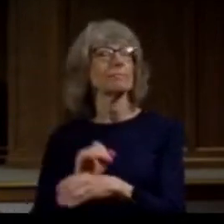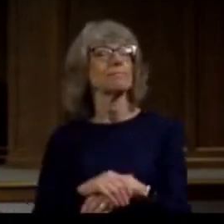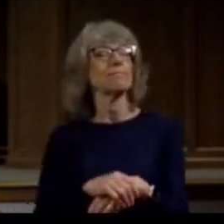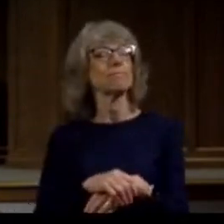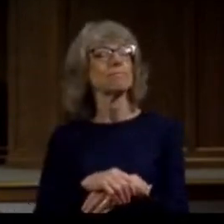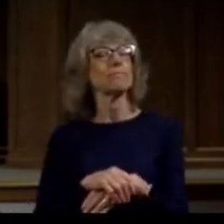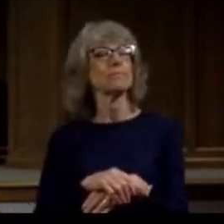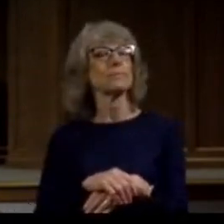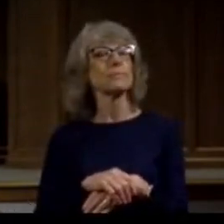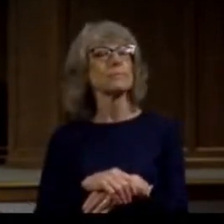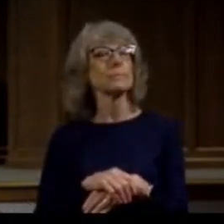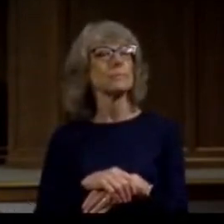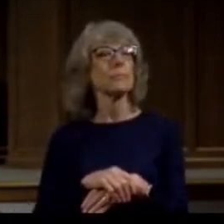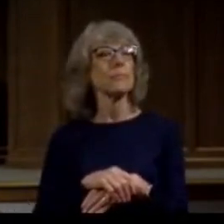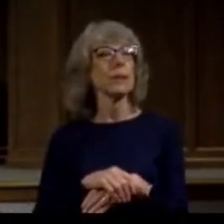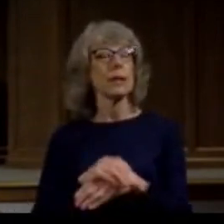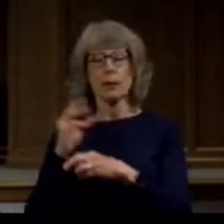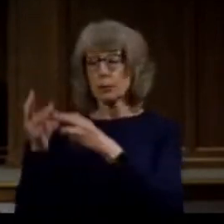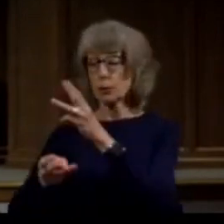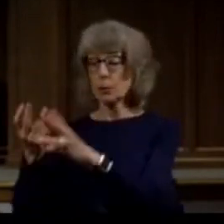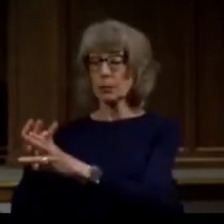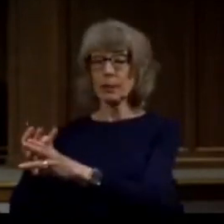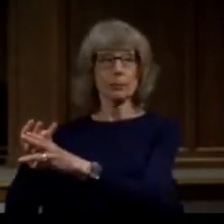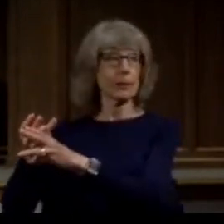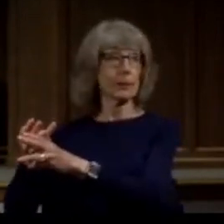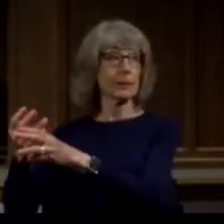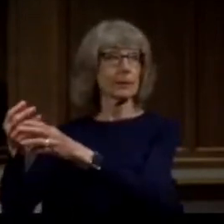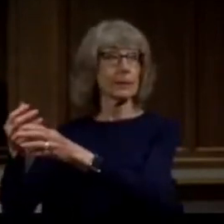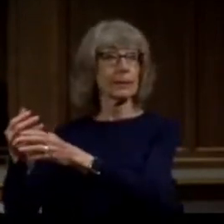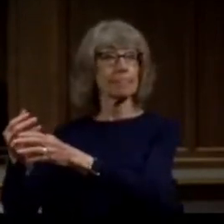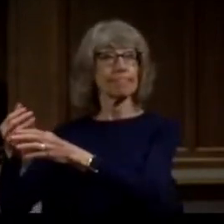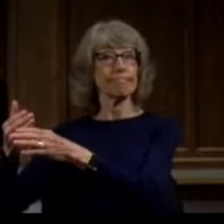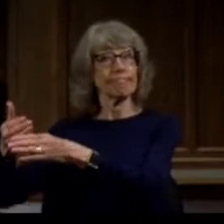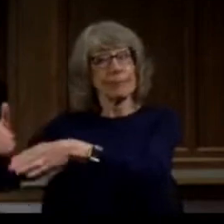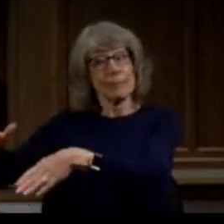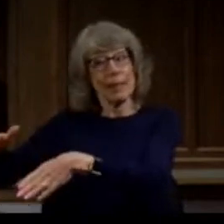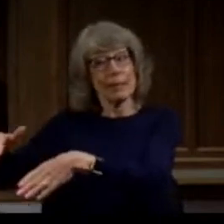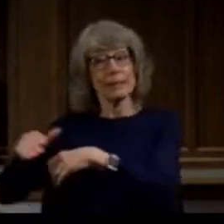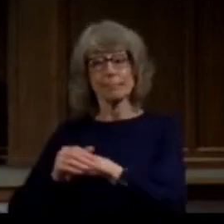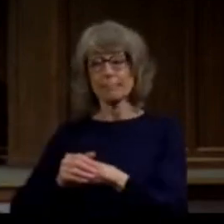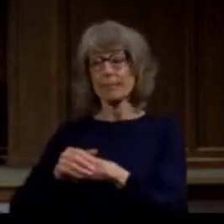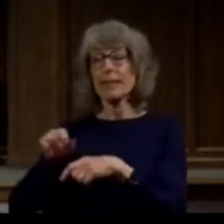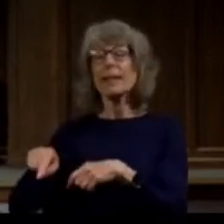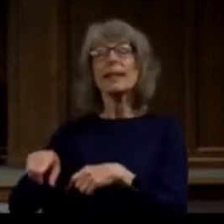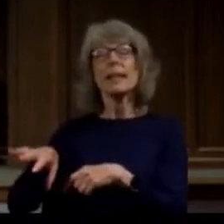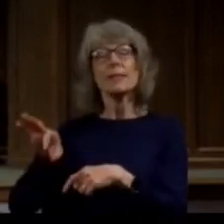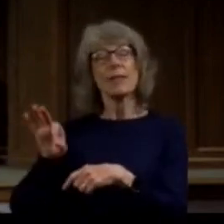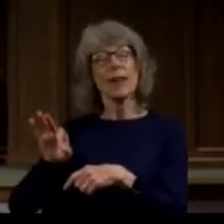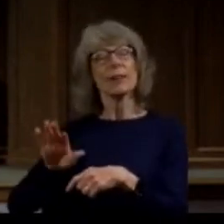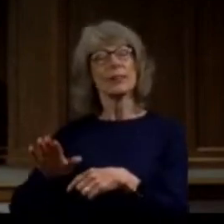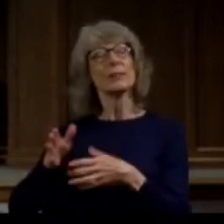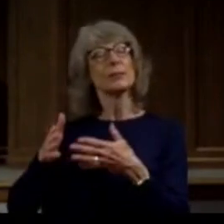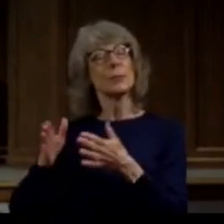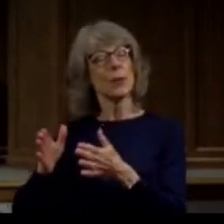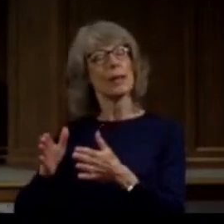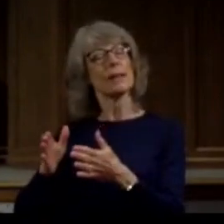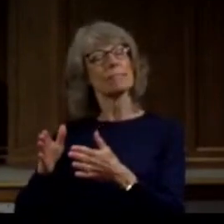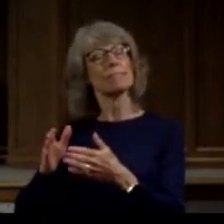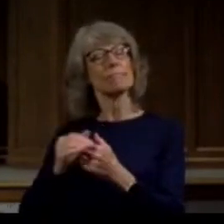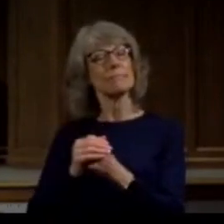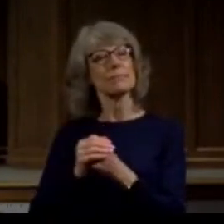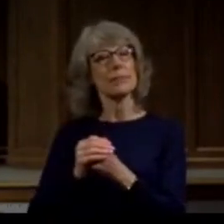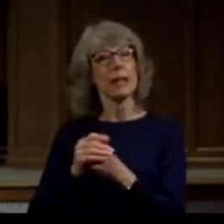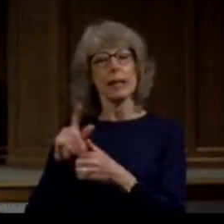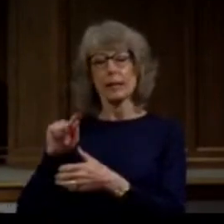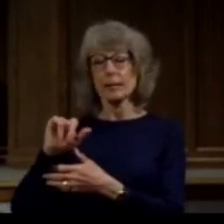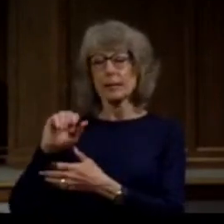So in a world that was divided he found his way through his family and then finally this Timothy